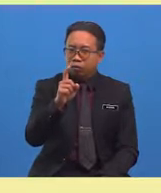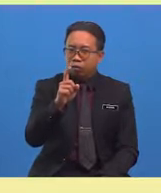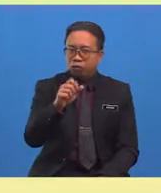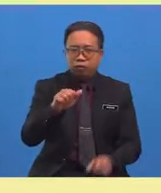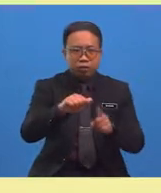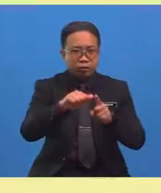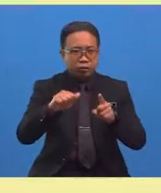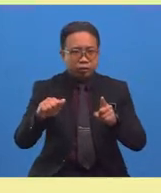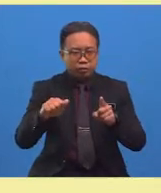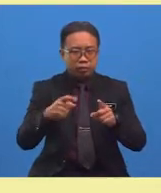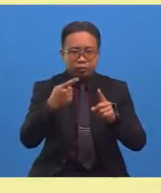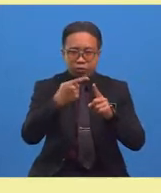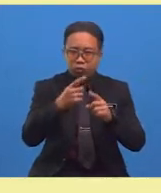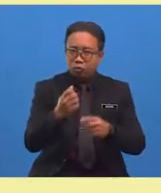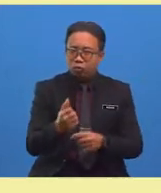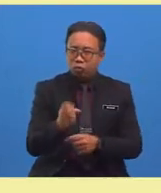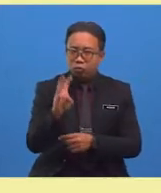What is the next word?